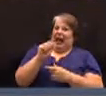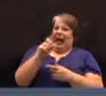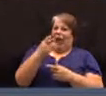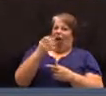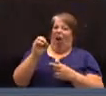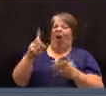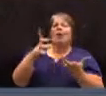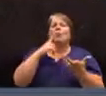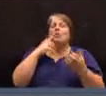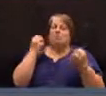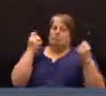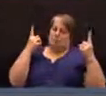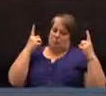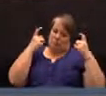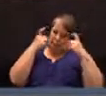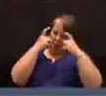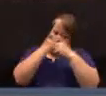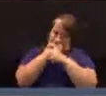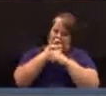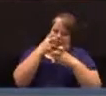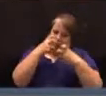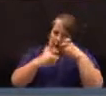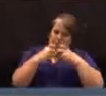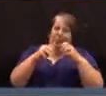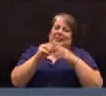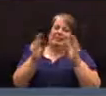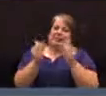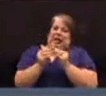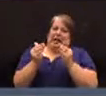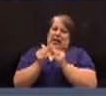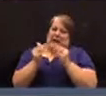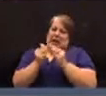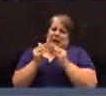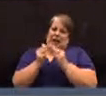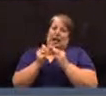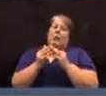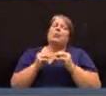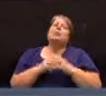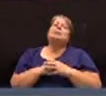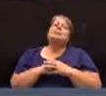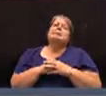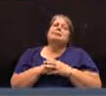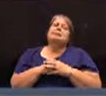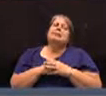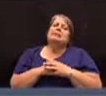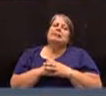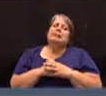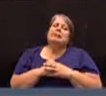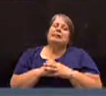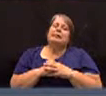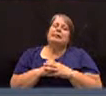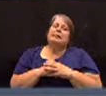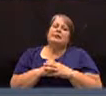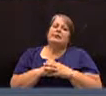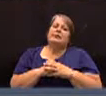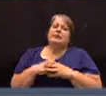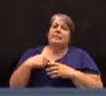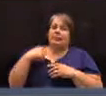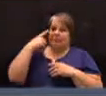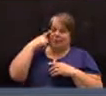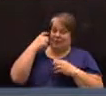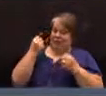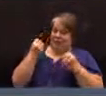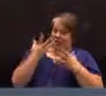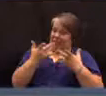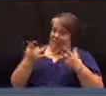problems in the town. I think much of what has occurred over the